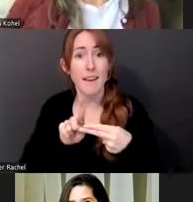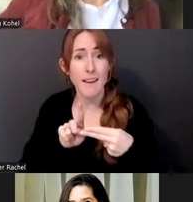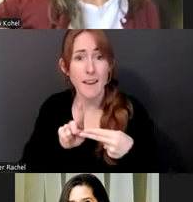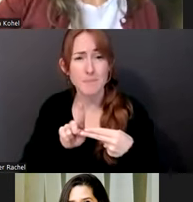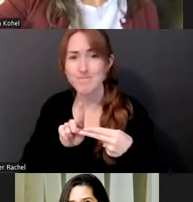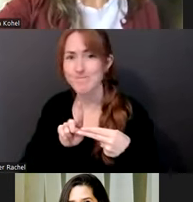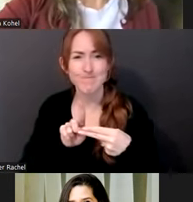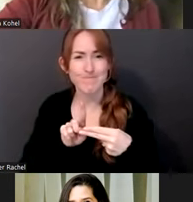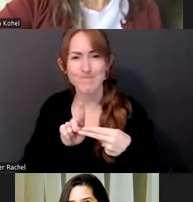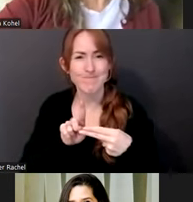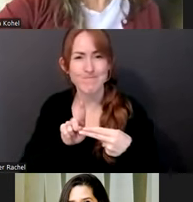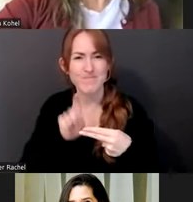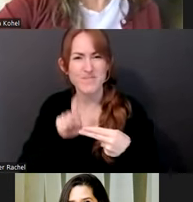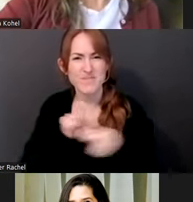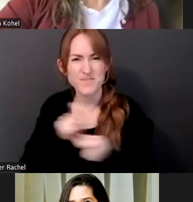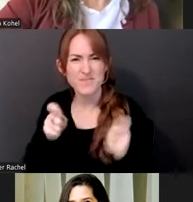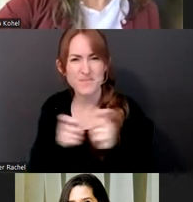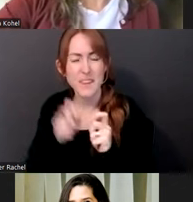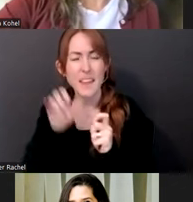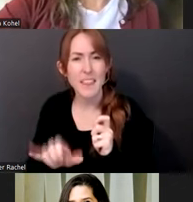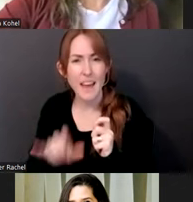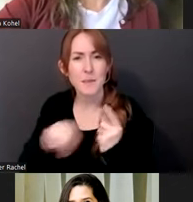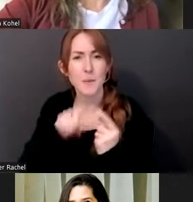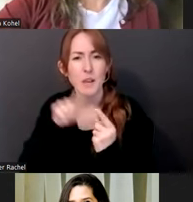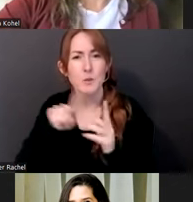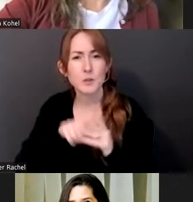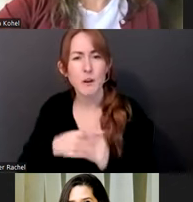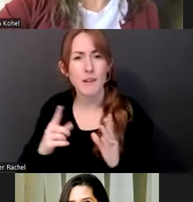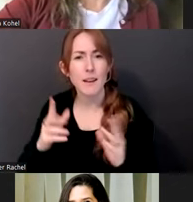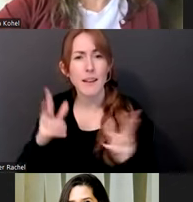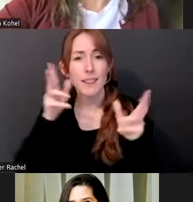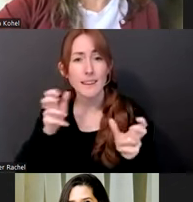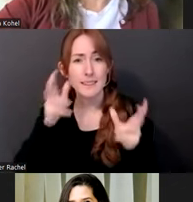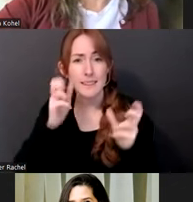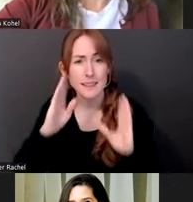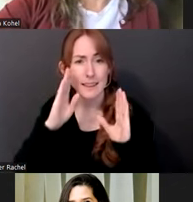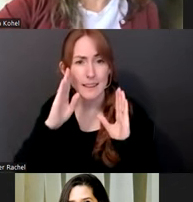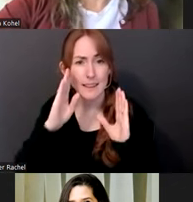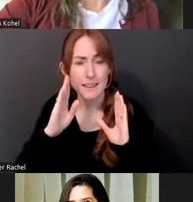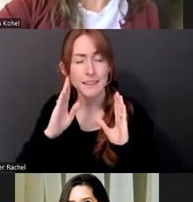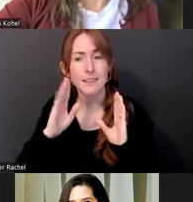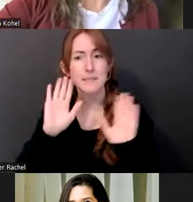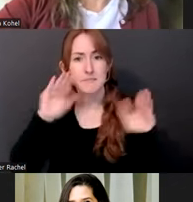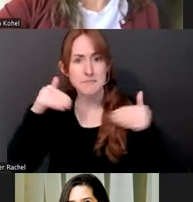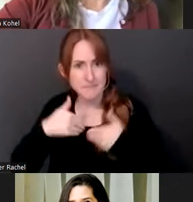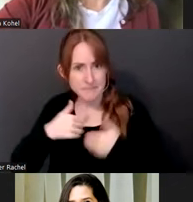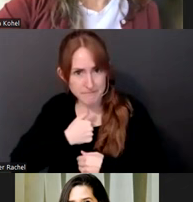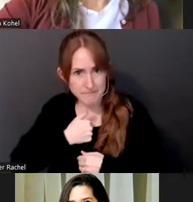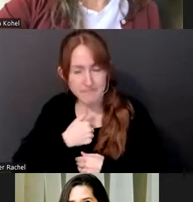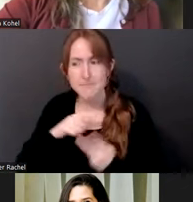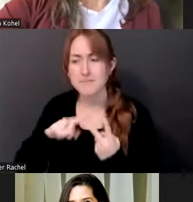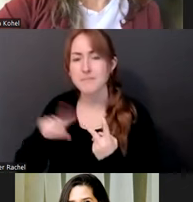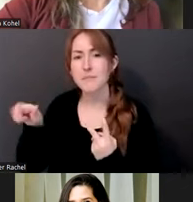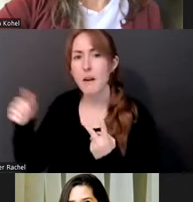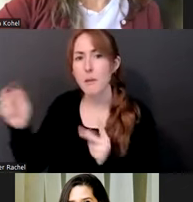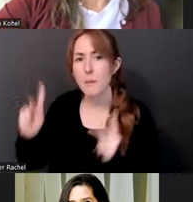right? And so it's like listening inside of yourself, it's listening to other people, because somebody may, you know, have say something that all of a sudden sparks